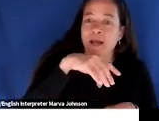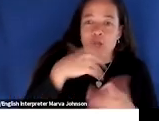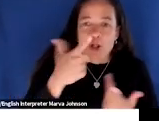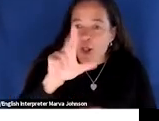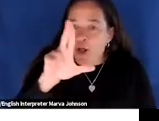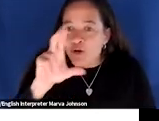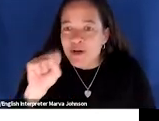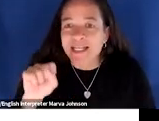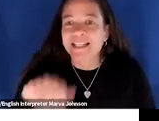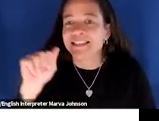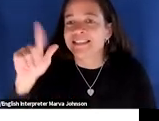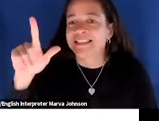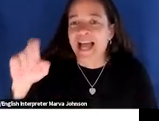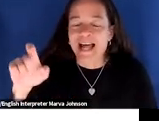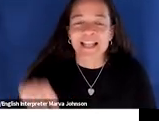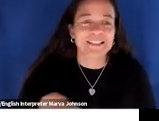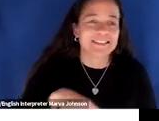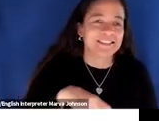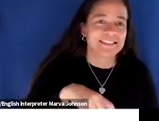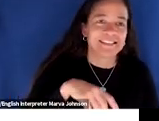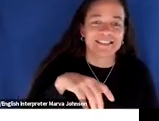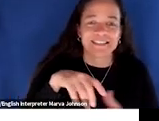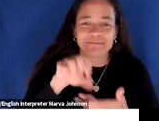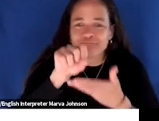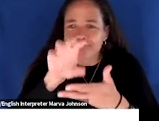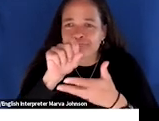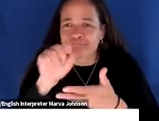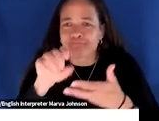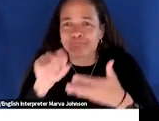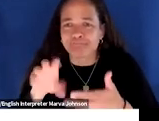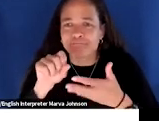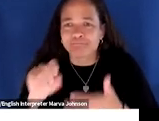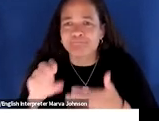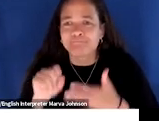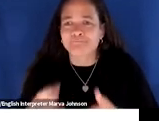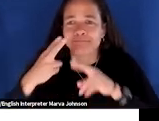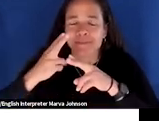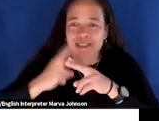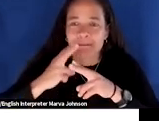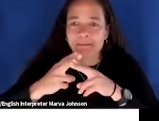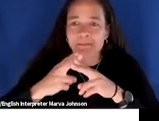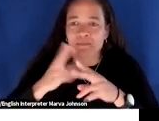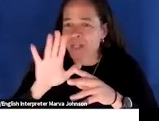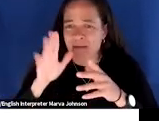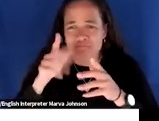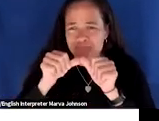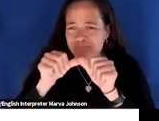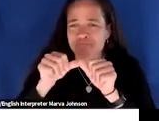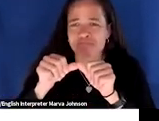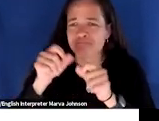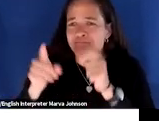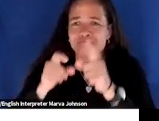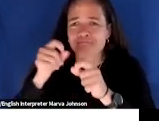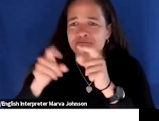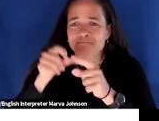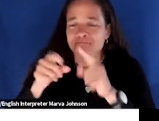fernanda max jill uh prachi how are you jen all right folks keep on uh if you see folks you know as